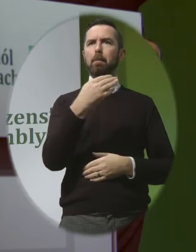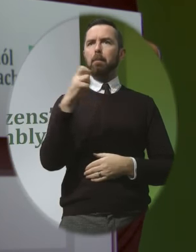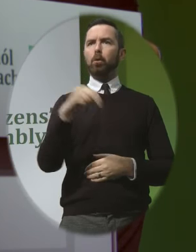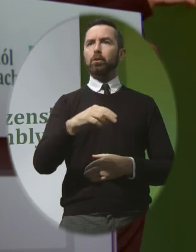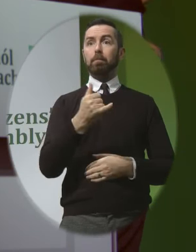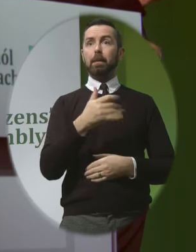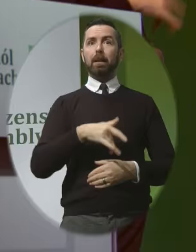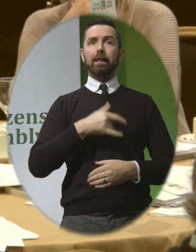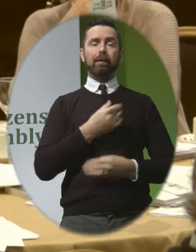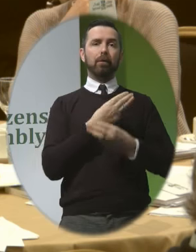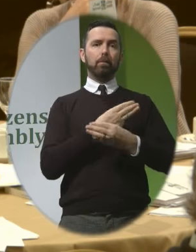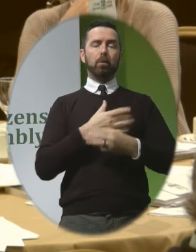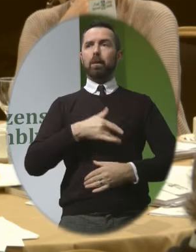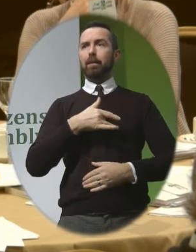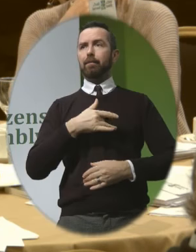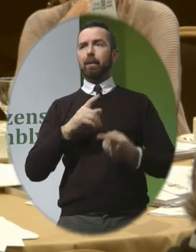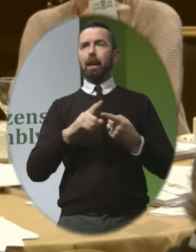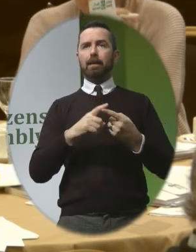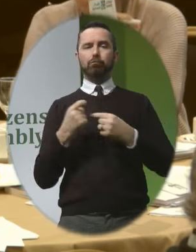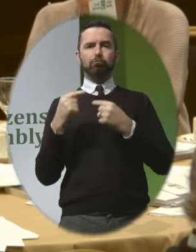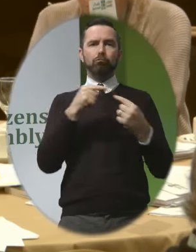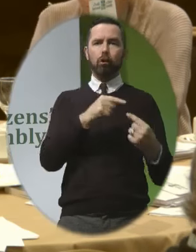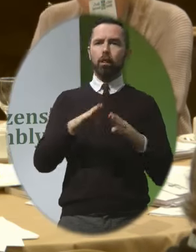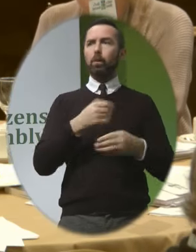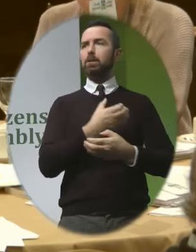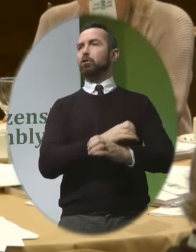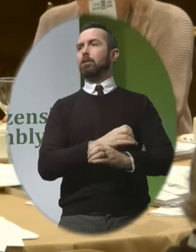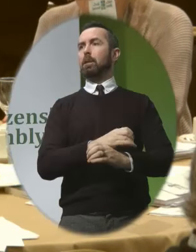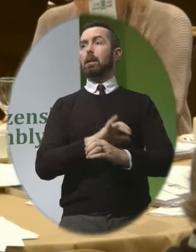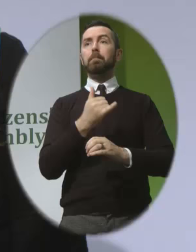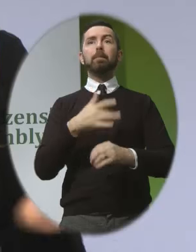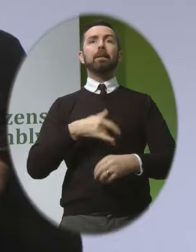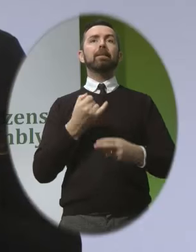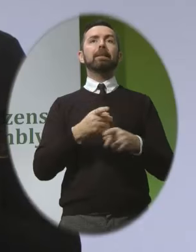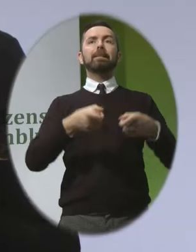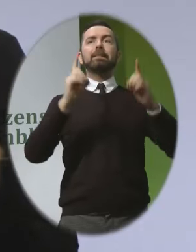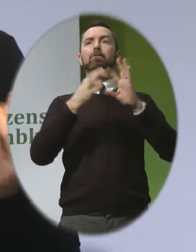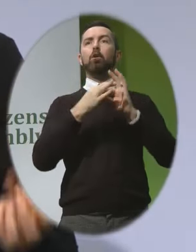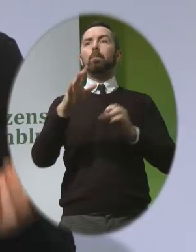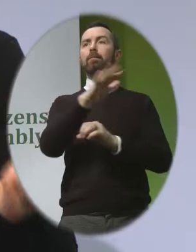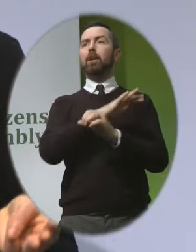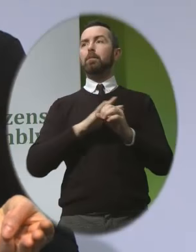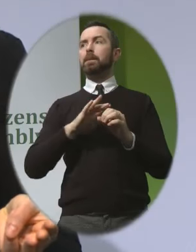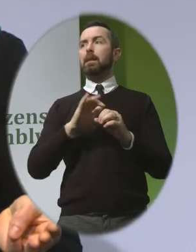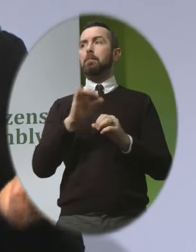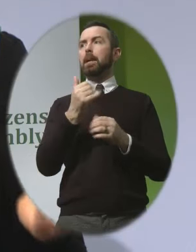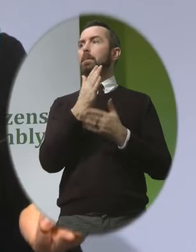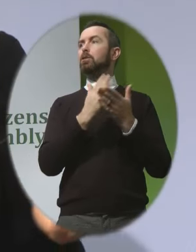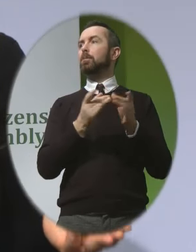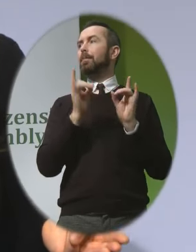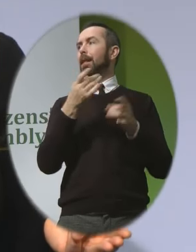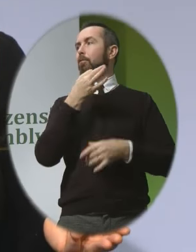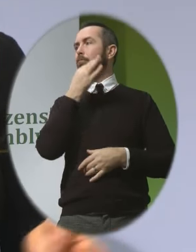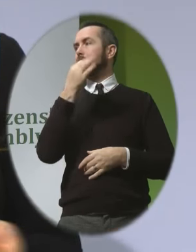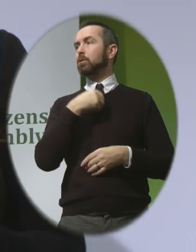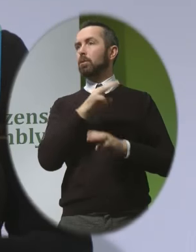living in poverty and deprivation with her existing children maybe she's in a dangerous home environment maybe there were health risks to the mother